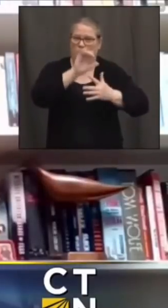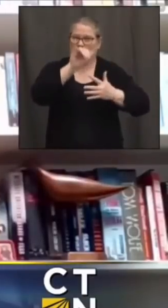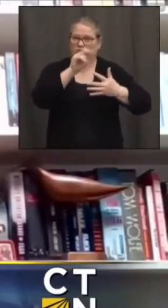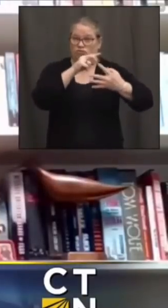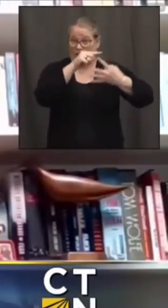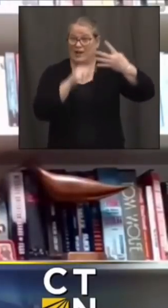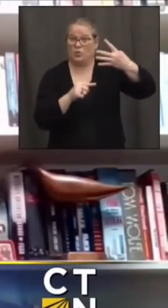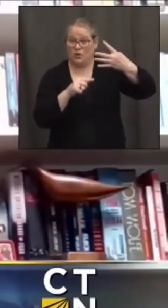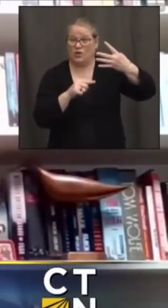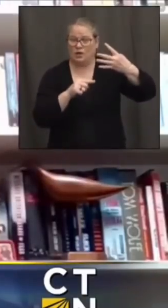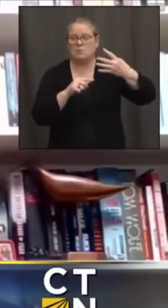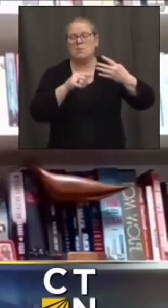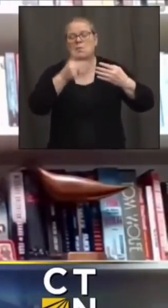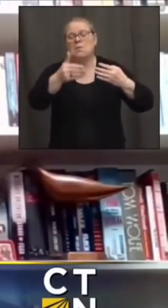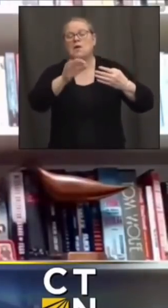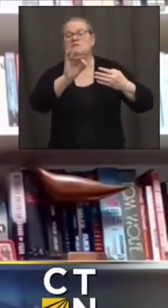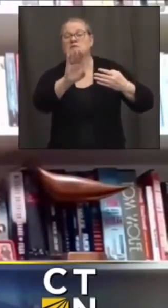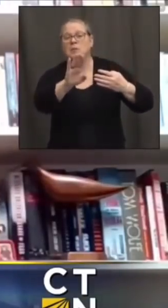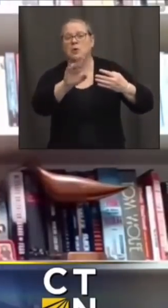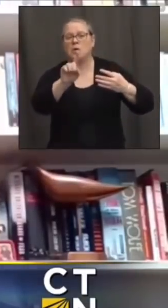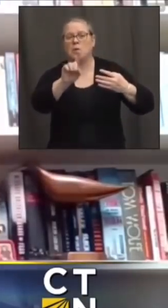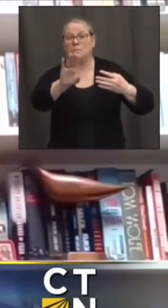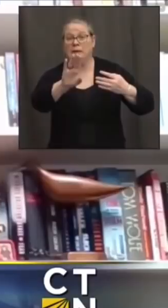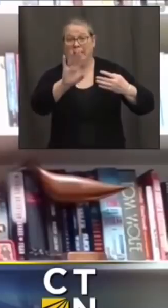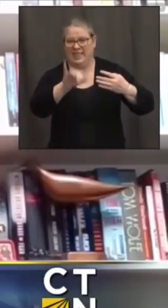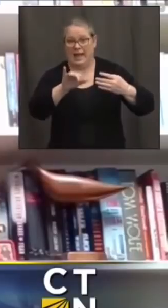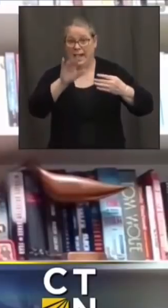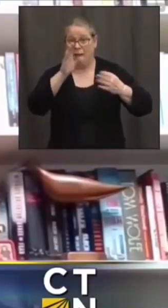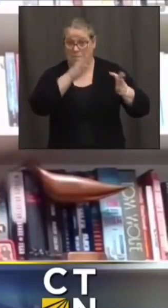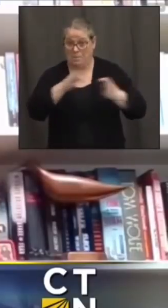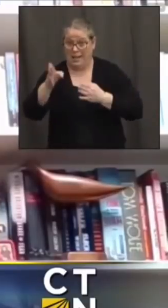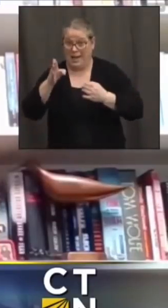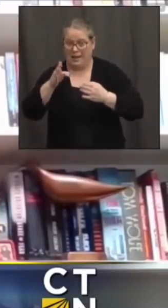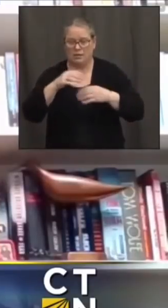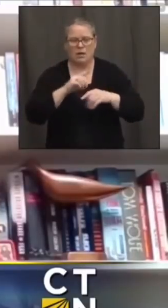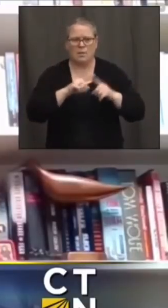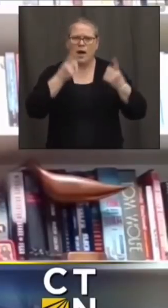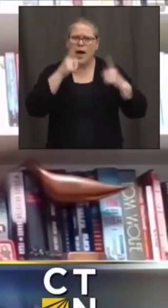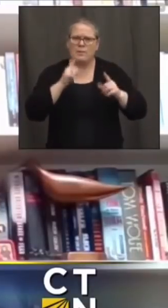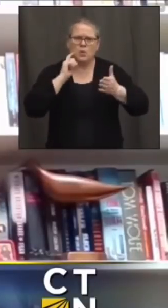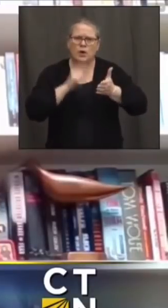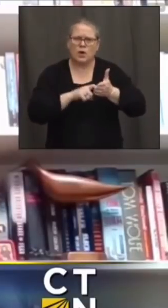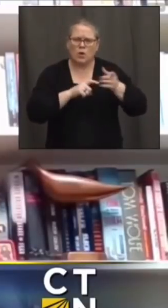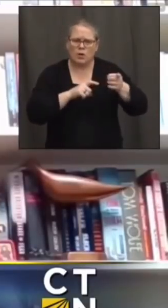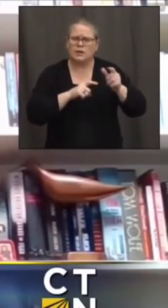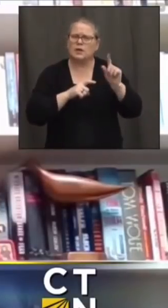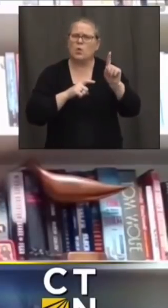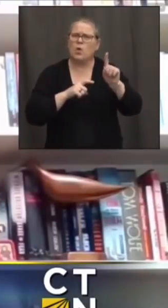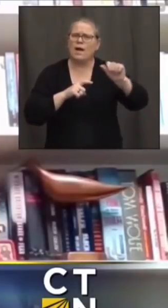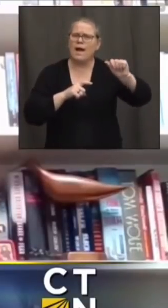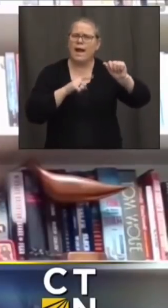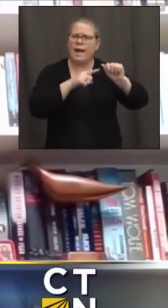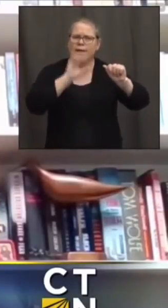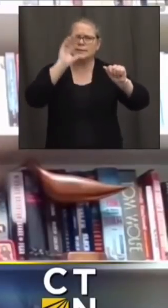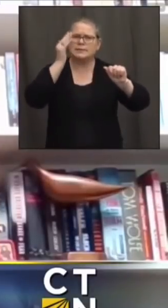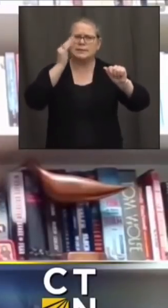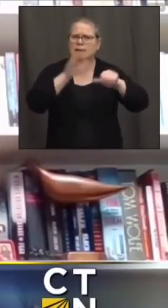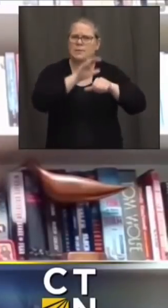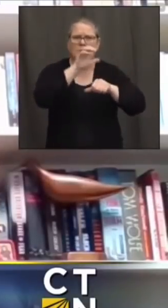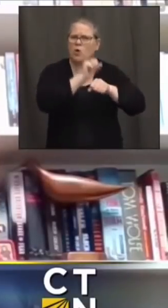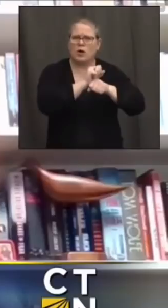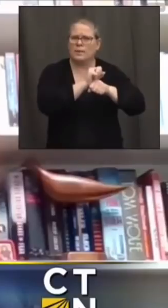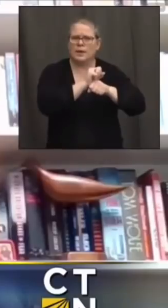noticed is we started to see drop off in demand and uh you know the governor's direction to us has been no appointments left